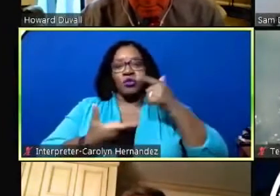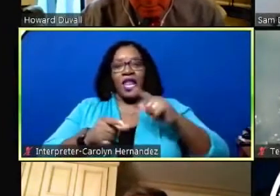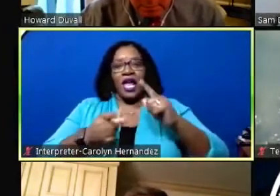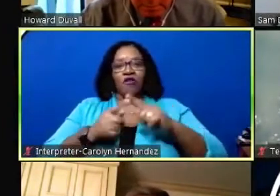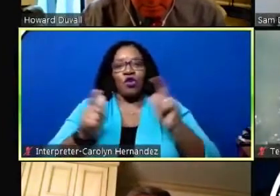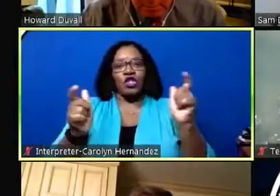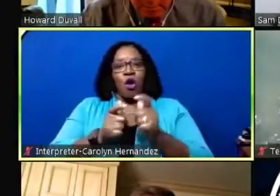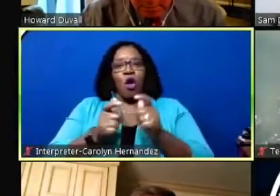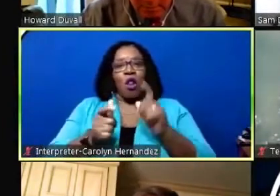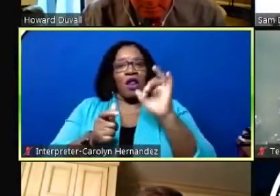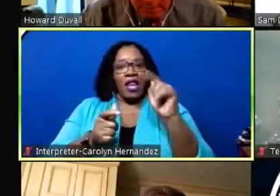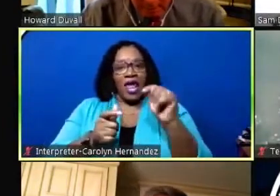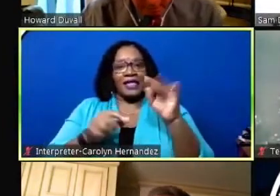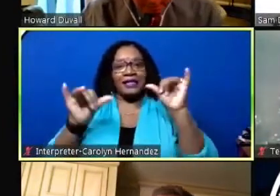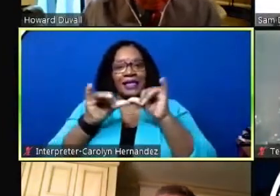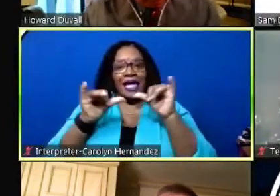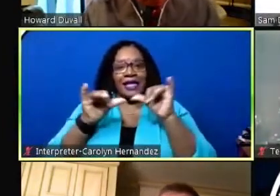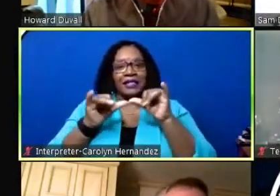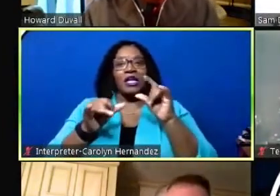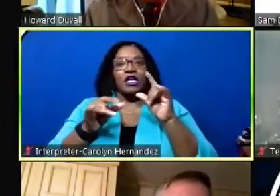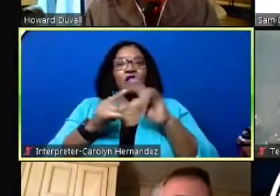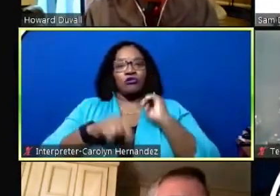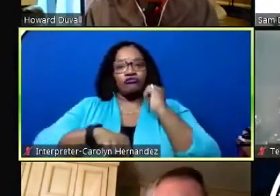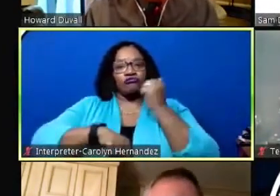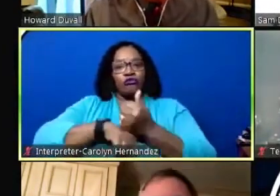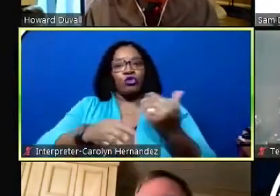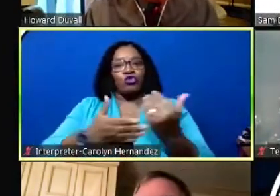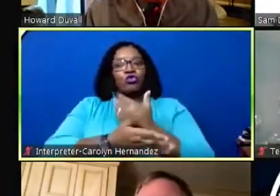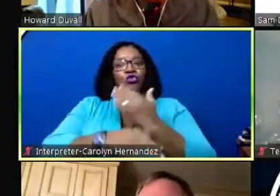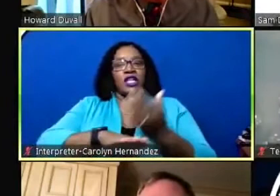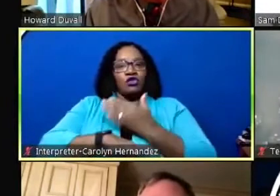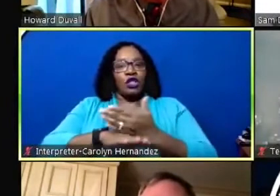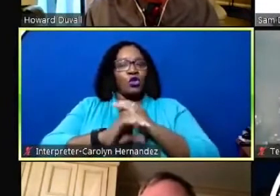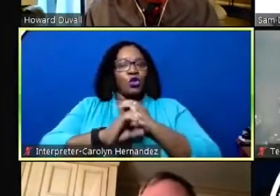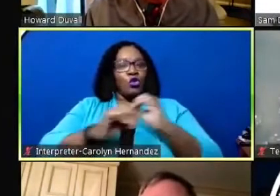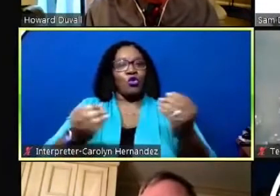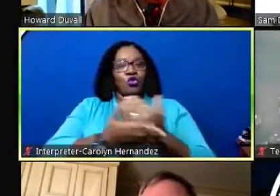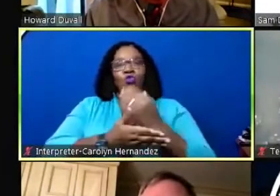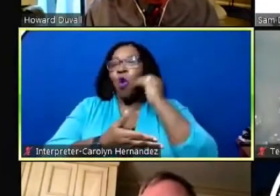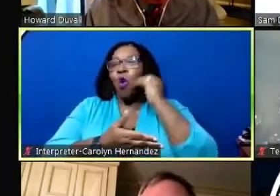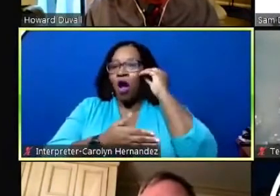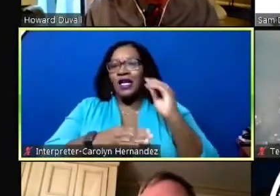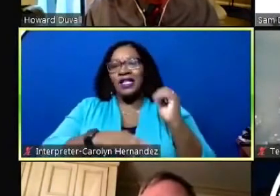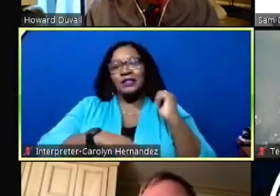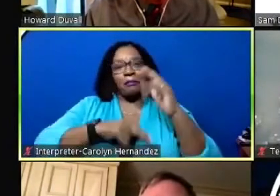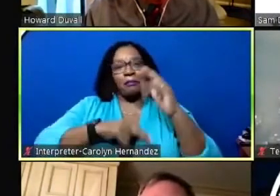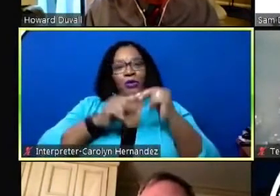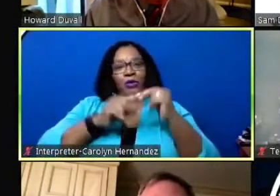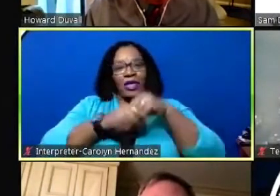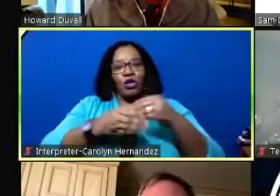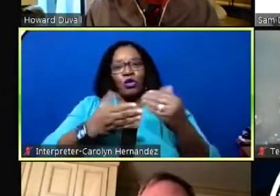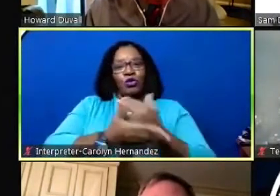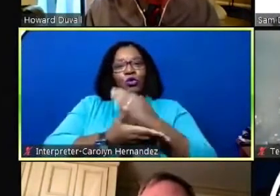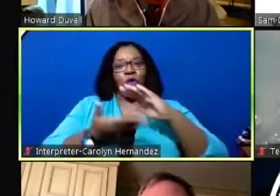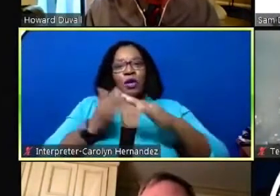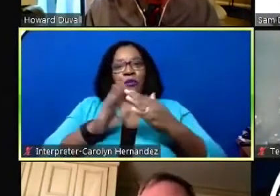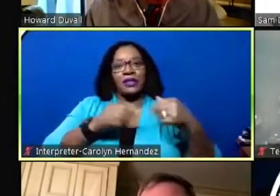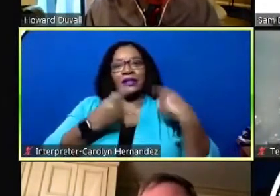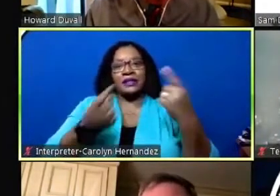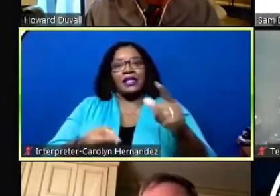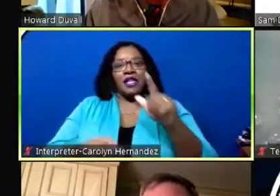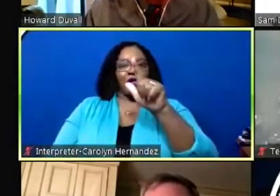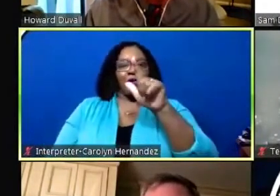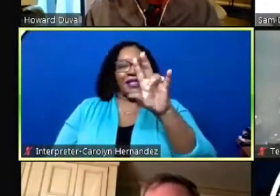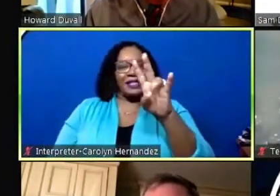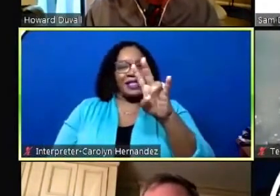sizes to spur new construction no new homes have been built in the neighborhood in 27 years